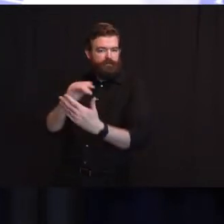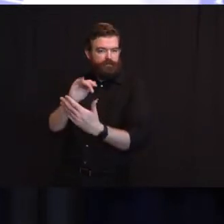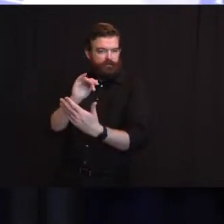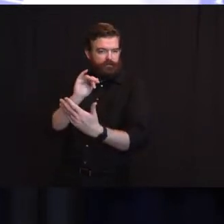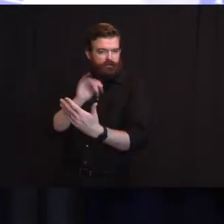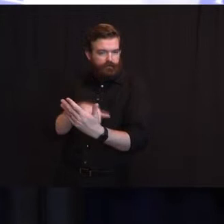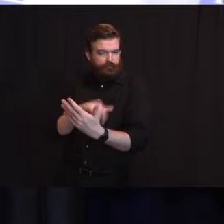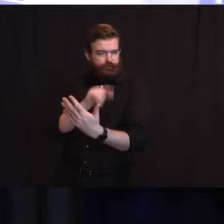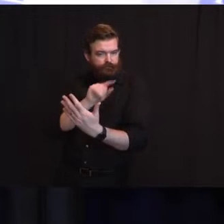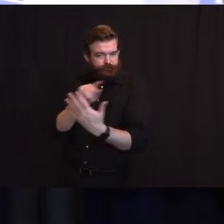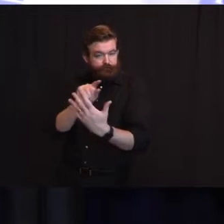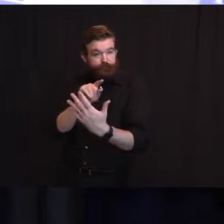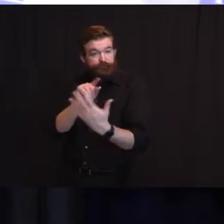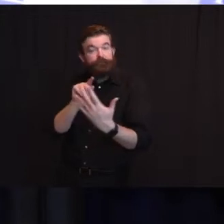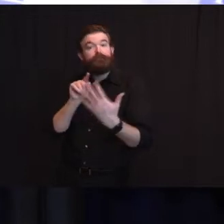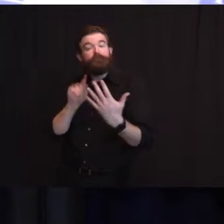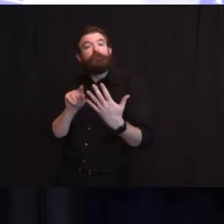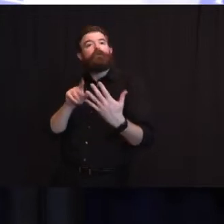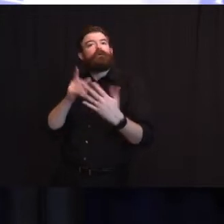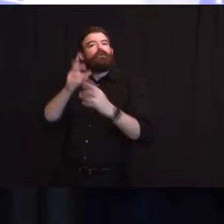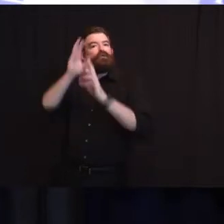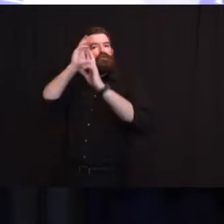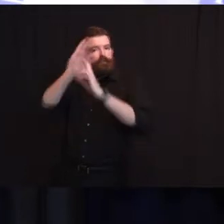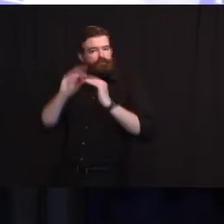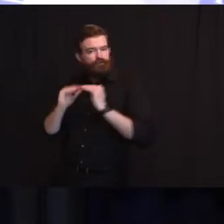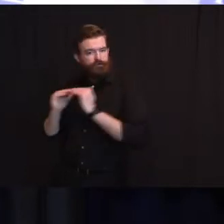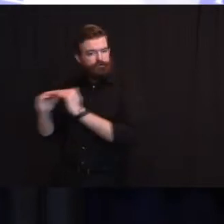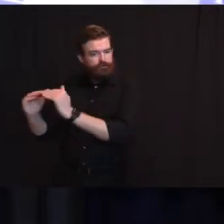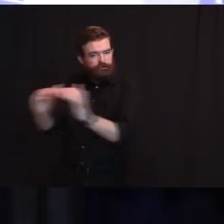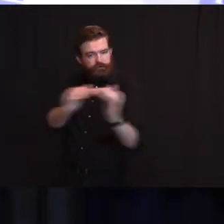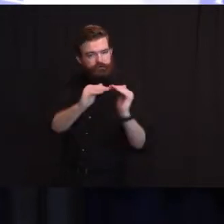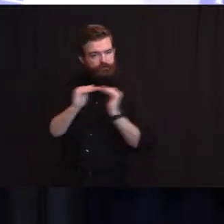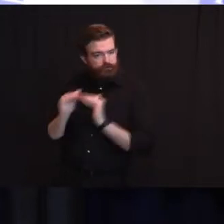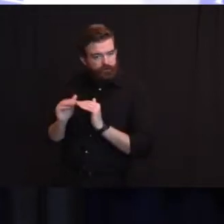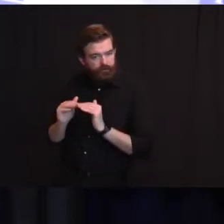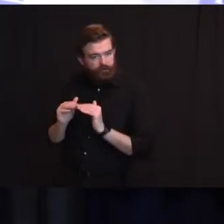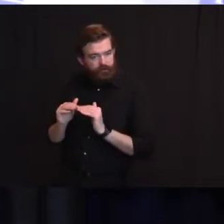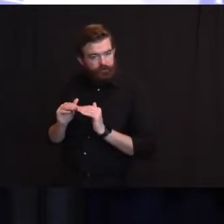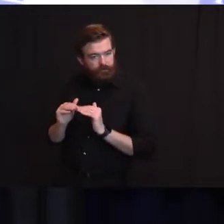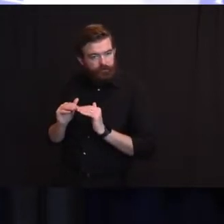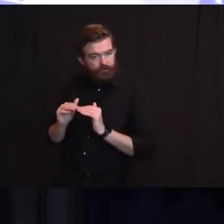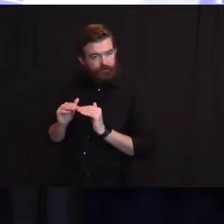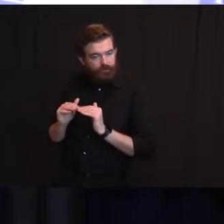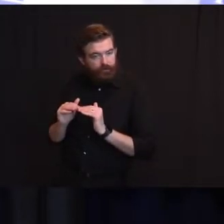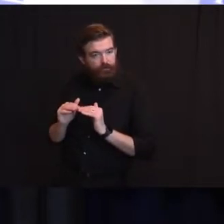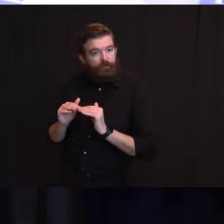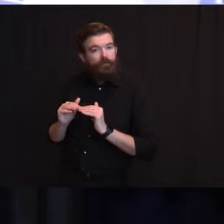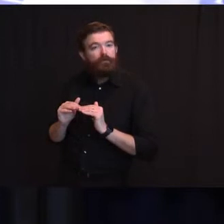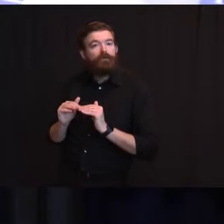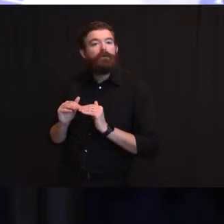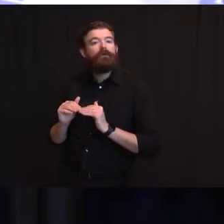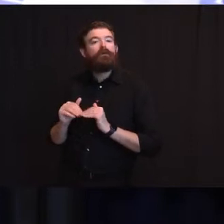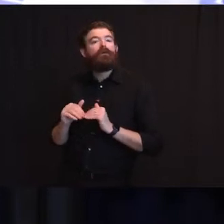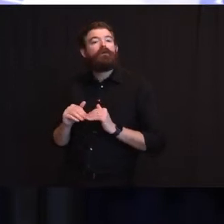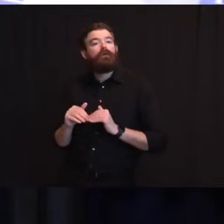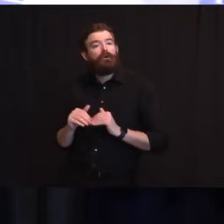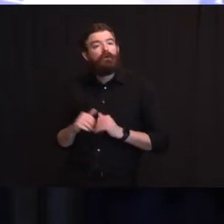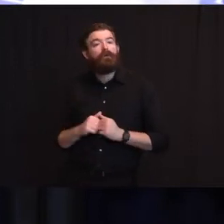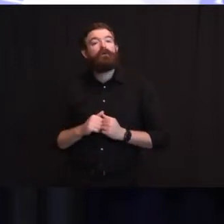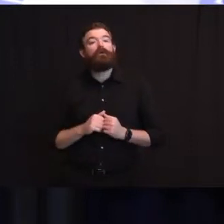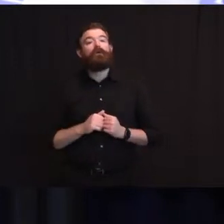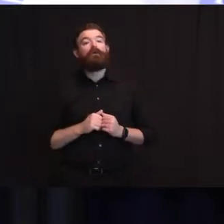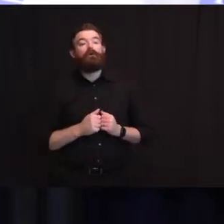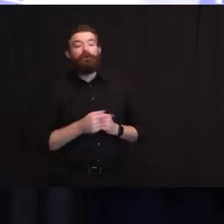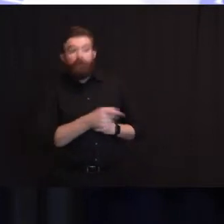to work from home have the highest exposure risk and also recognizes the need to increase access to vaccine